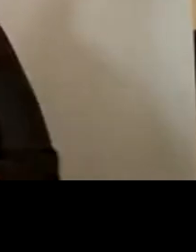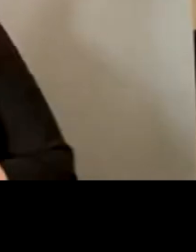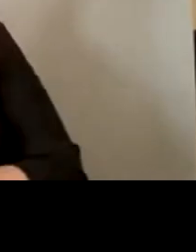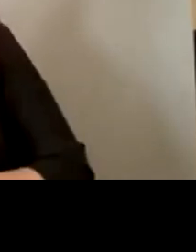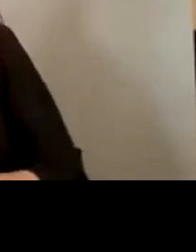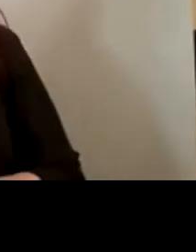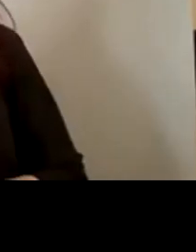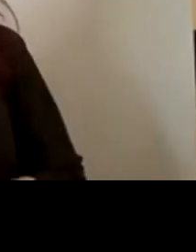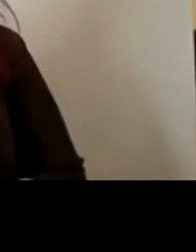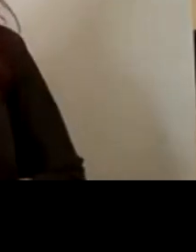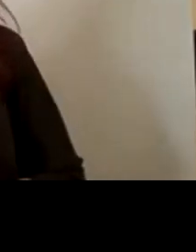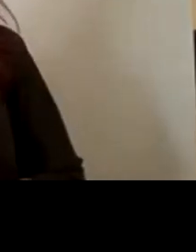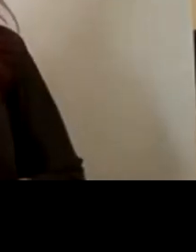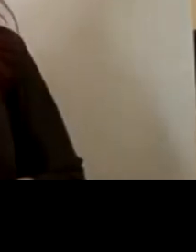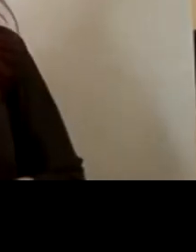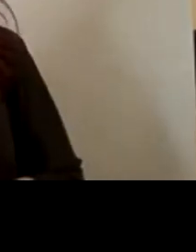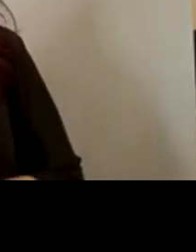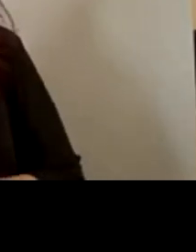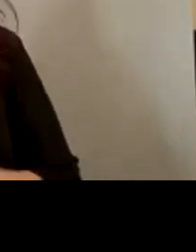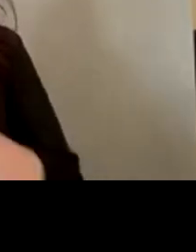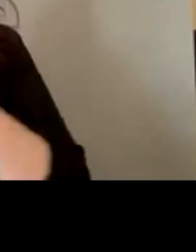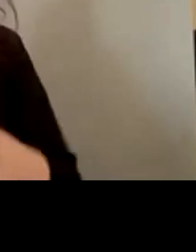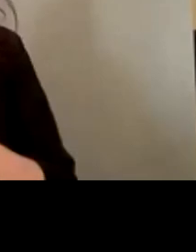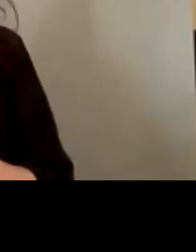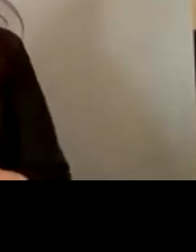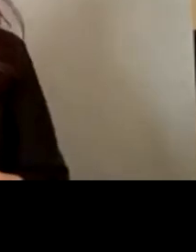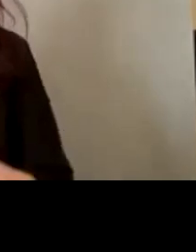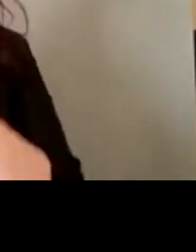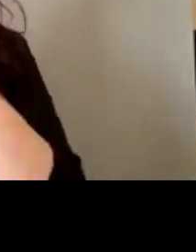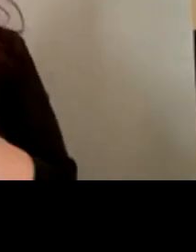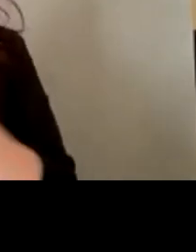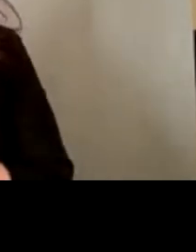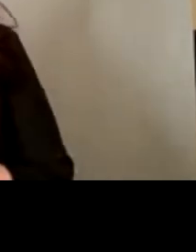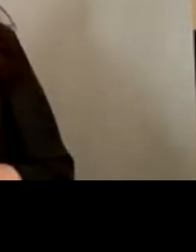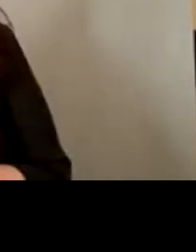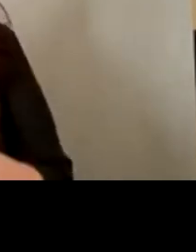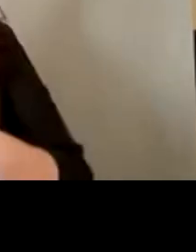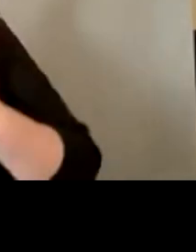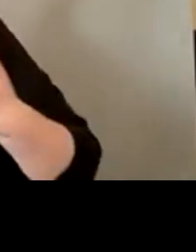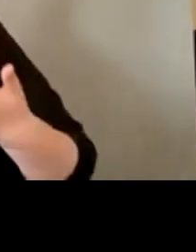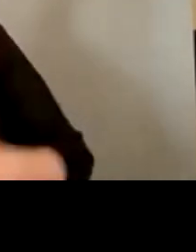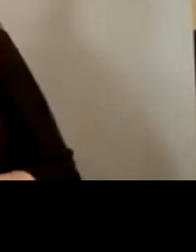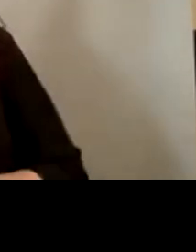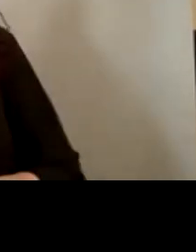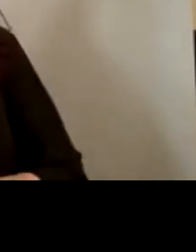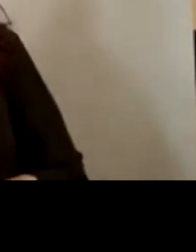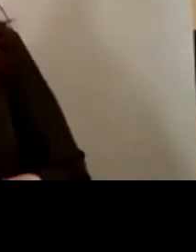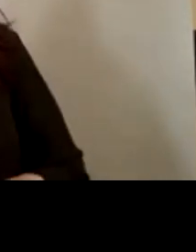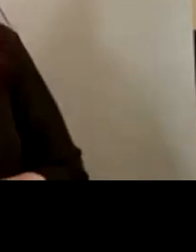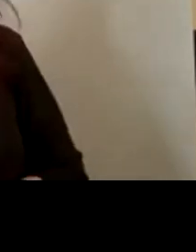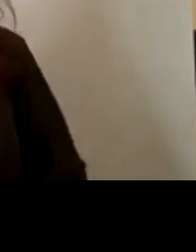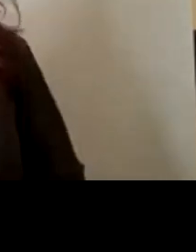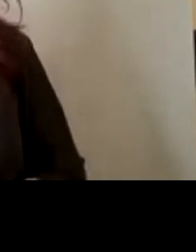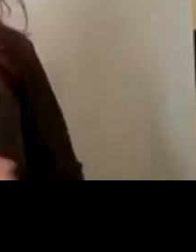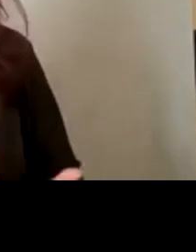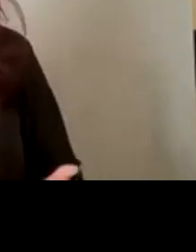that's the best way to keep up to date with everything that we are doing if you have any suggestions of the sort of thing you